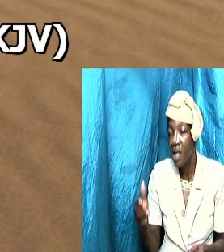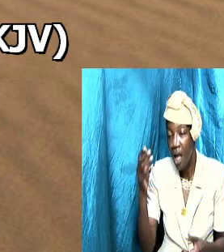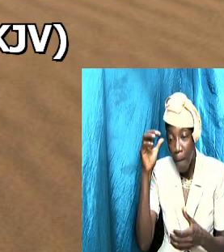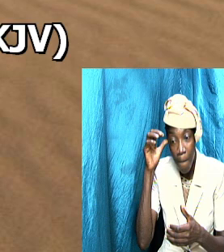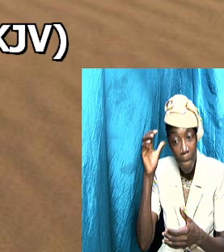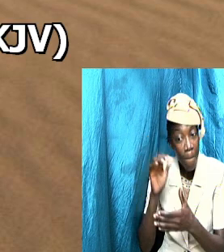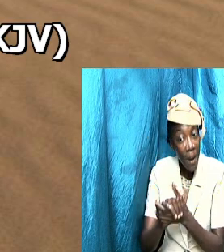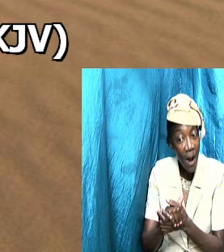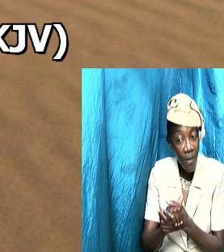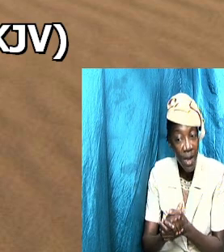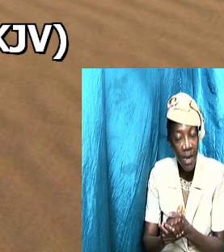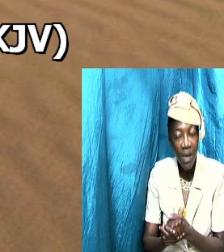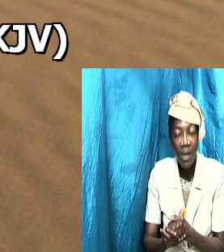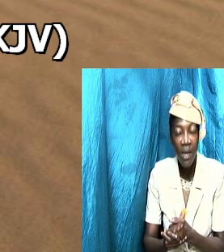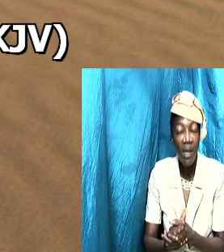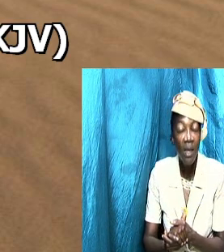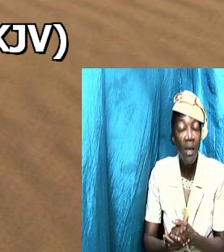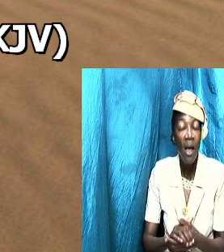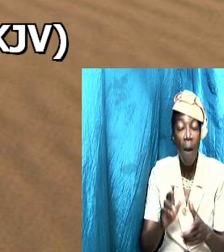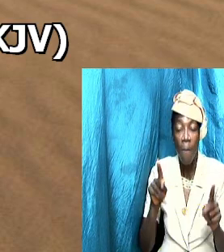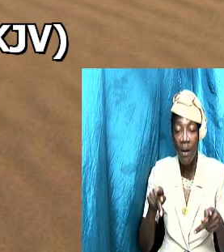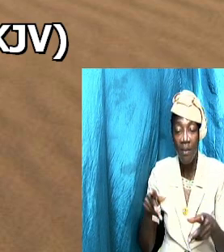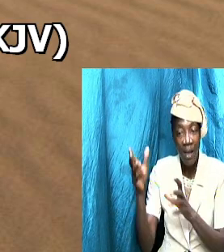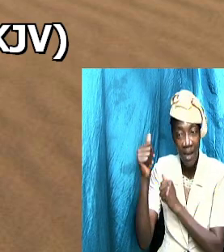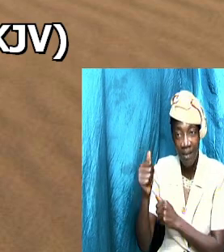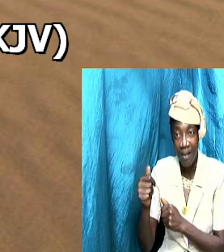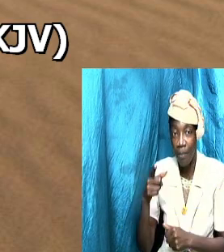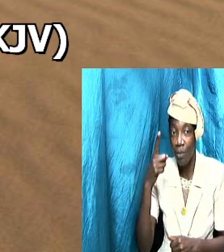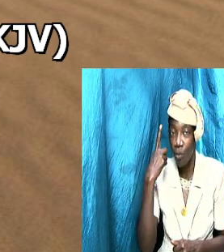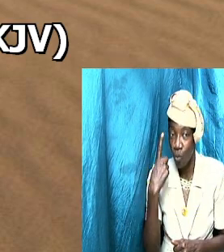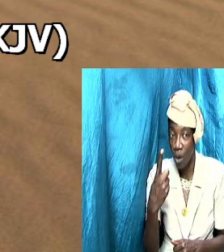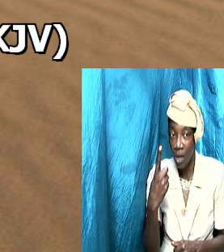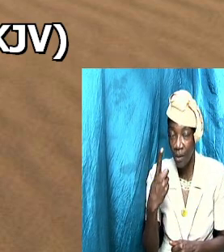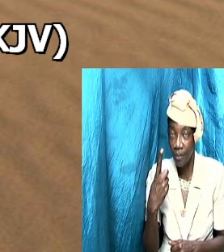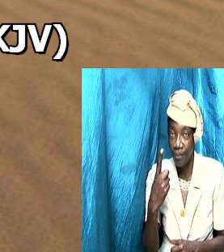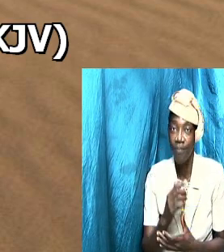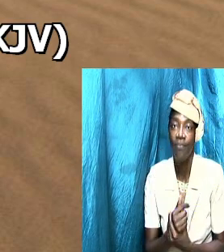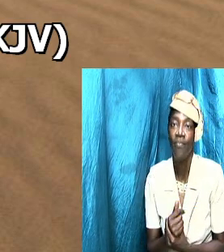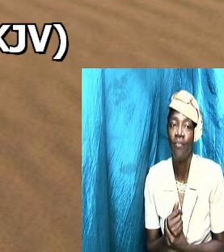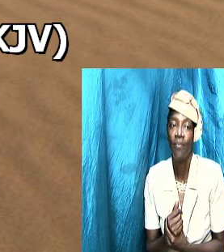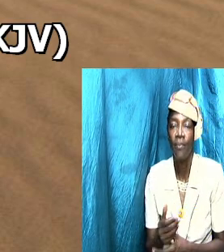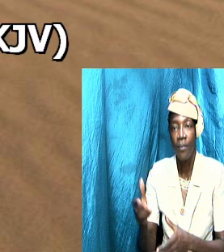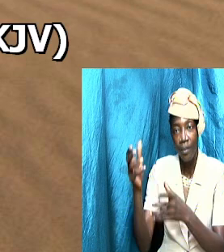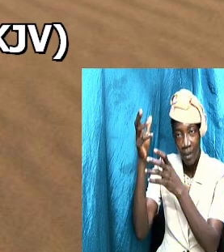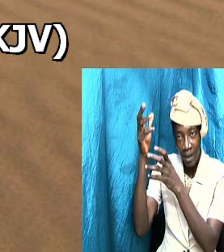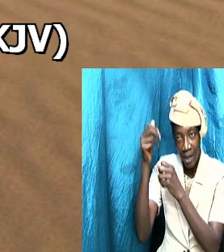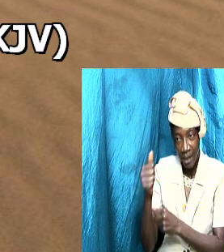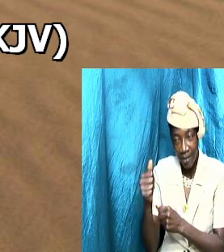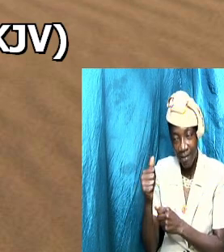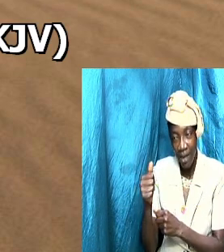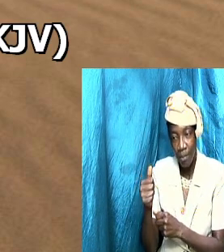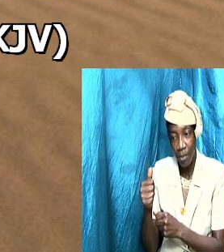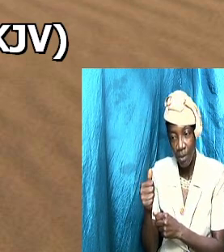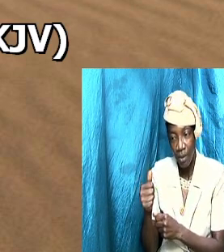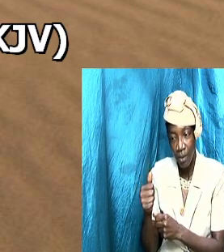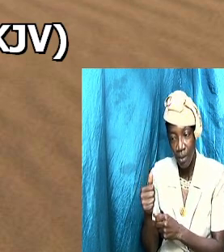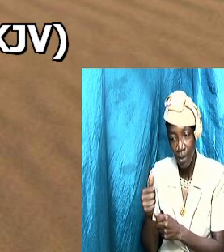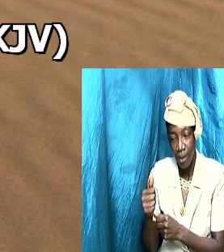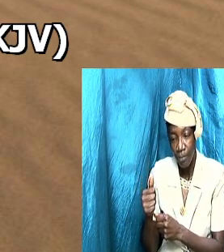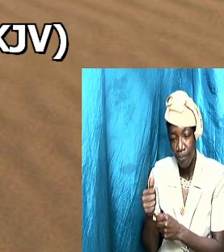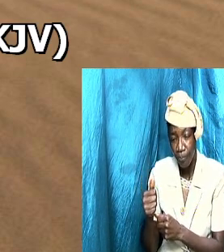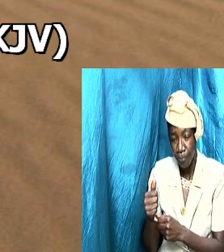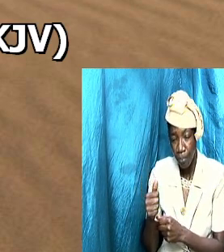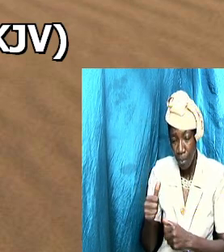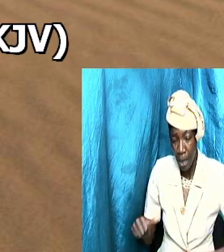married couple must accept one accept the temperament of your spouse